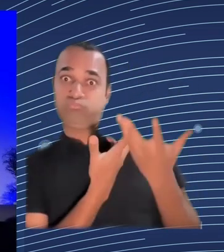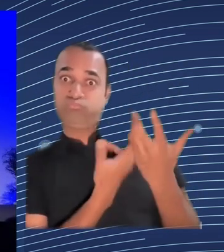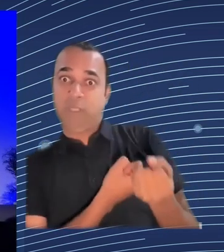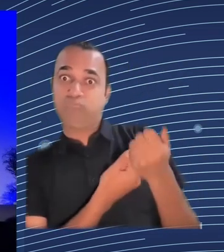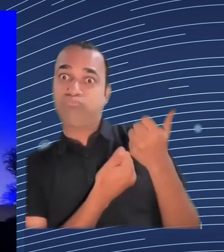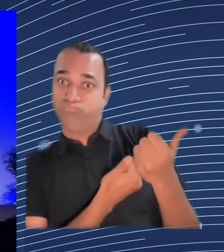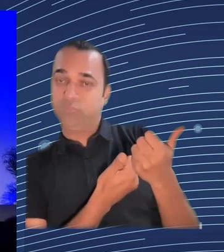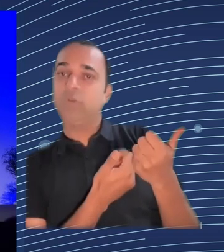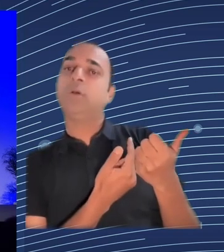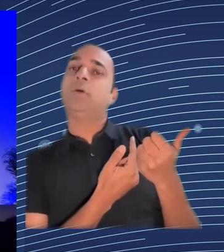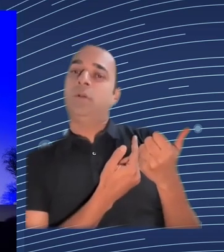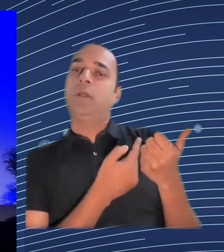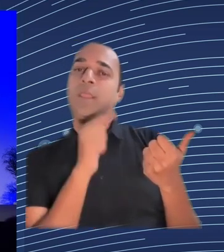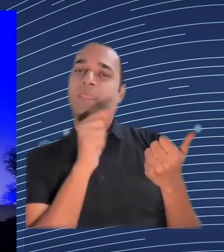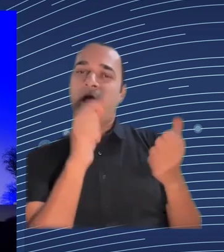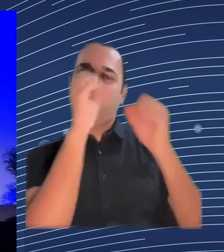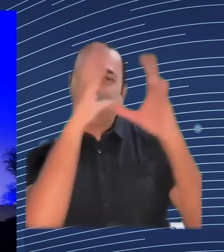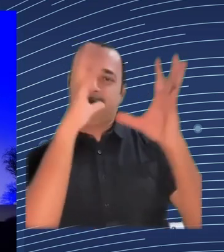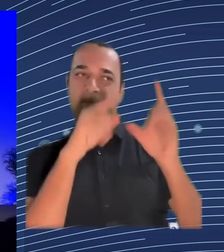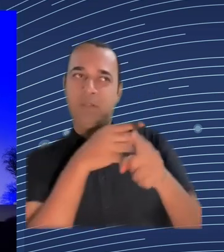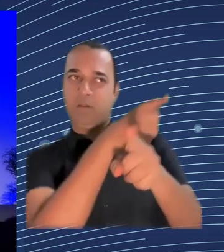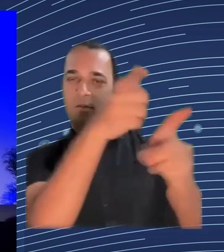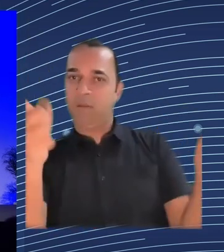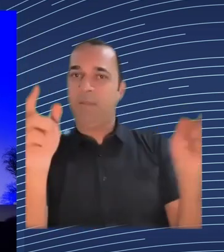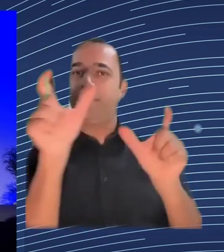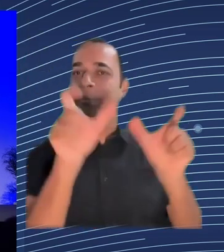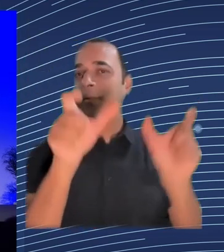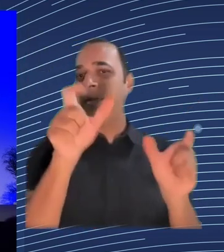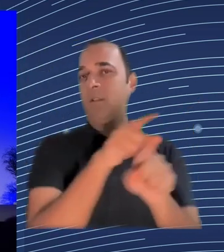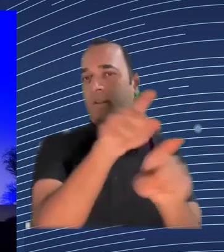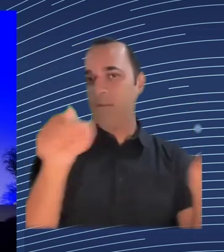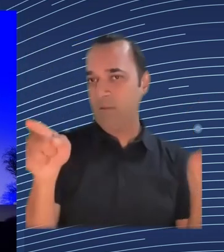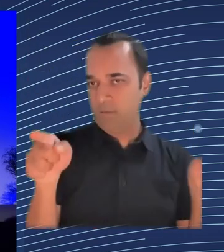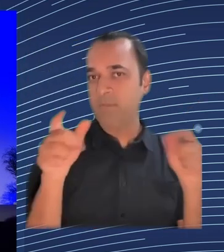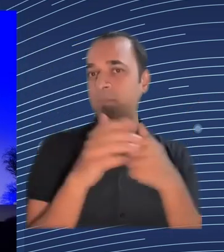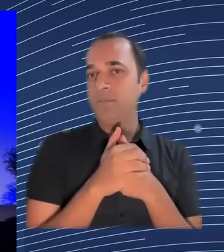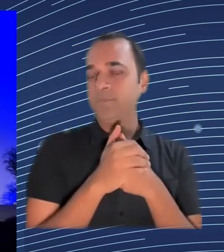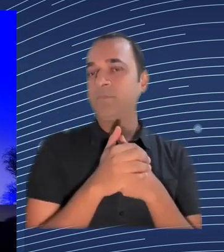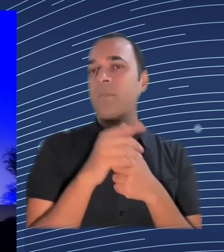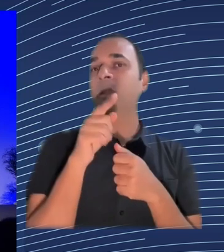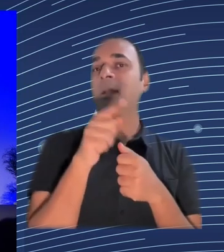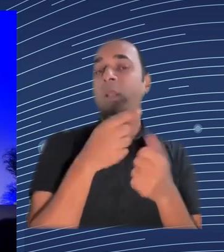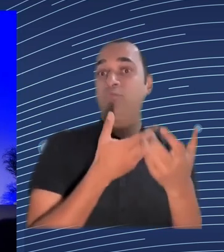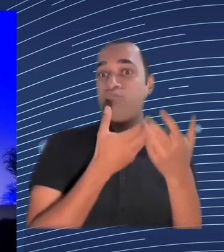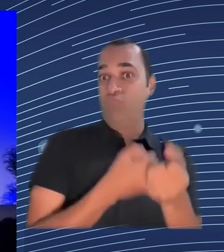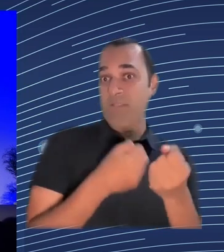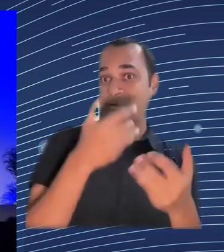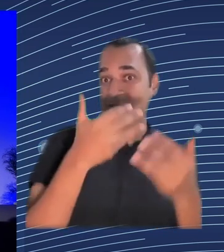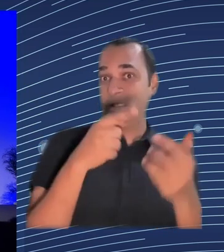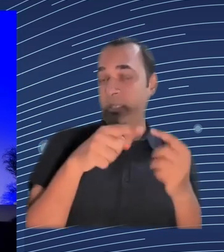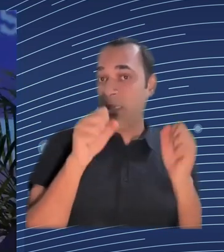workers stood outside factory gates and were literally locked out in their early union organizing activity